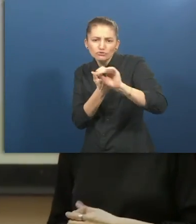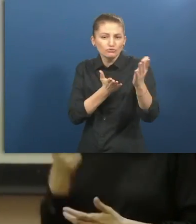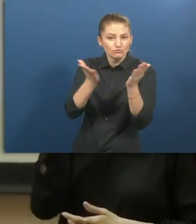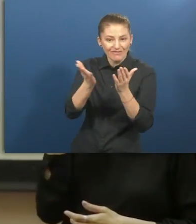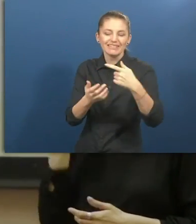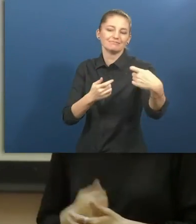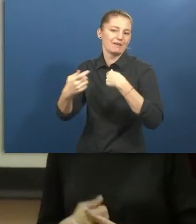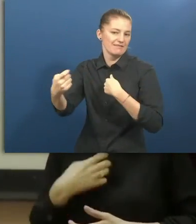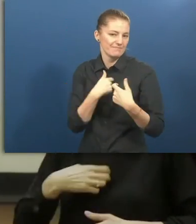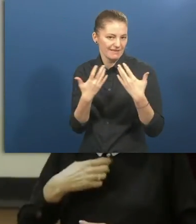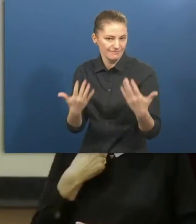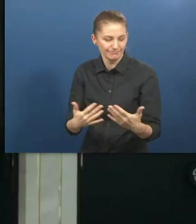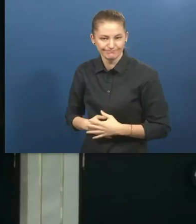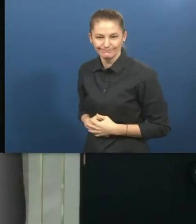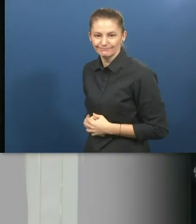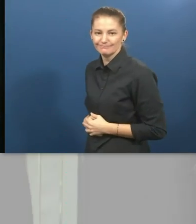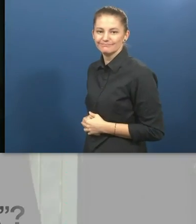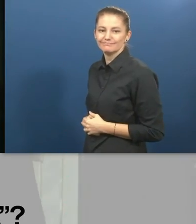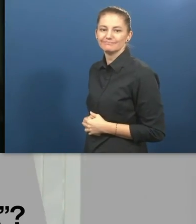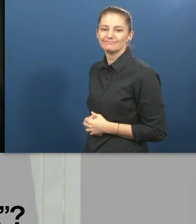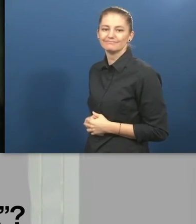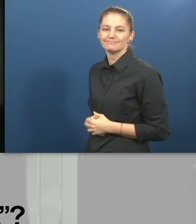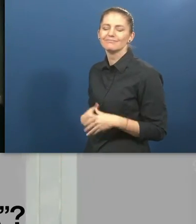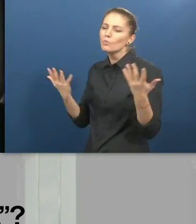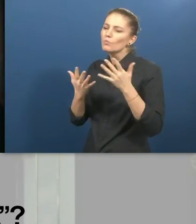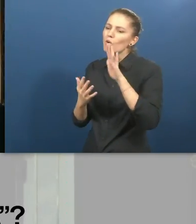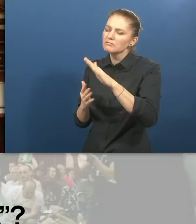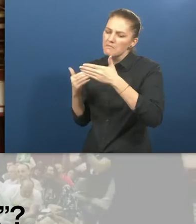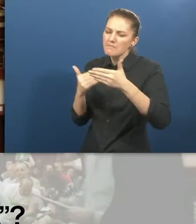consultancy services. What is next for Jamba?